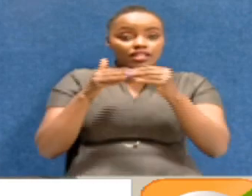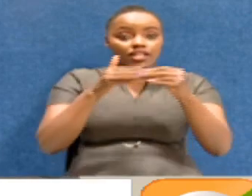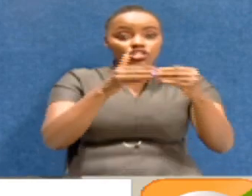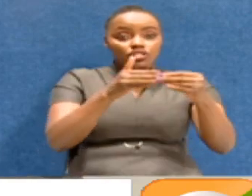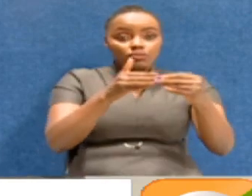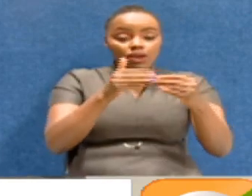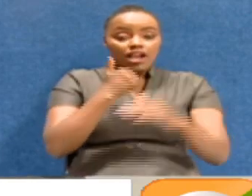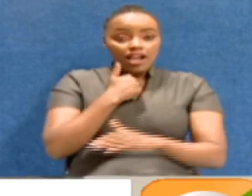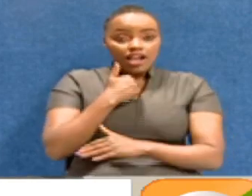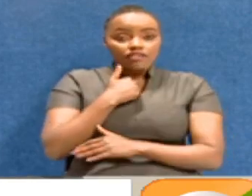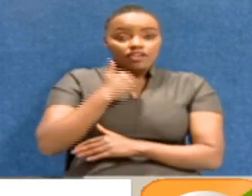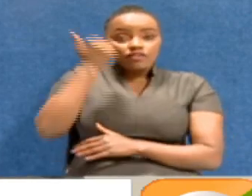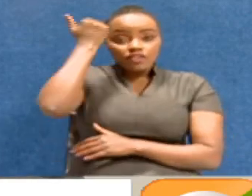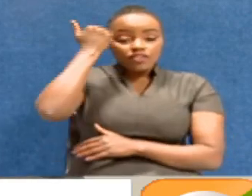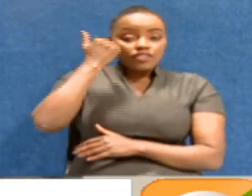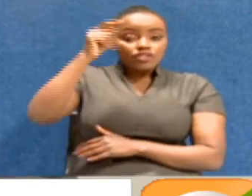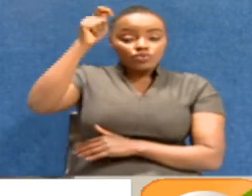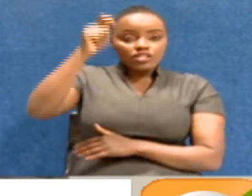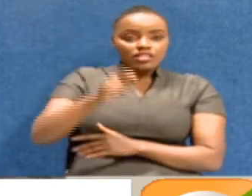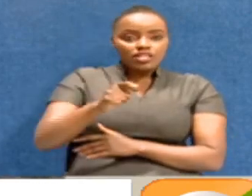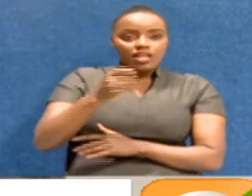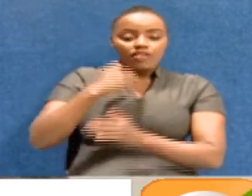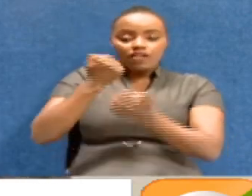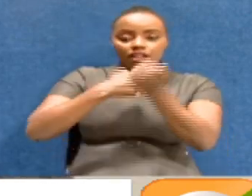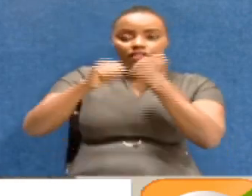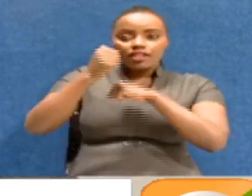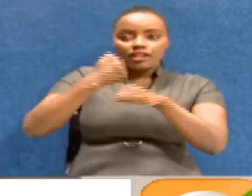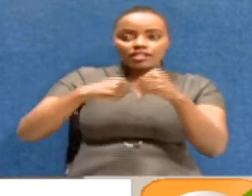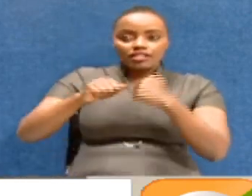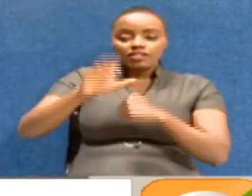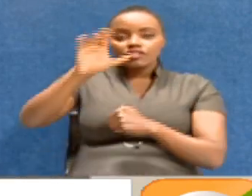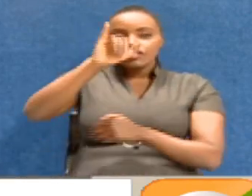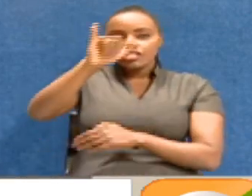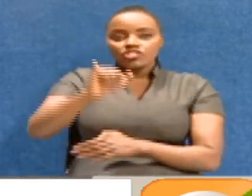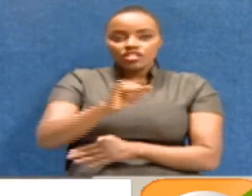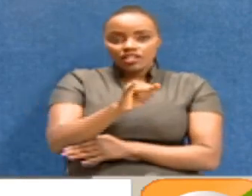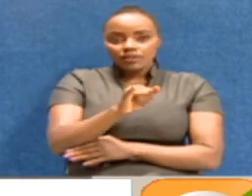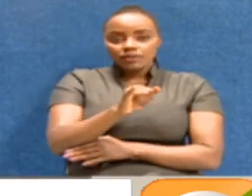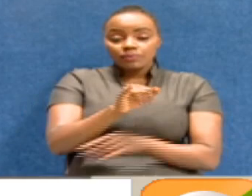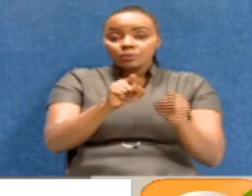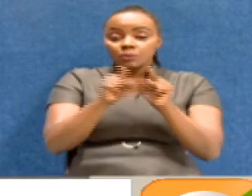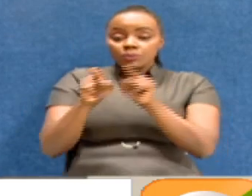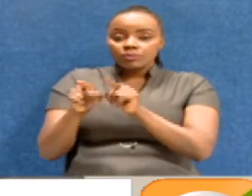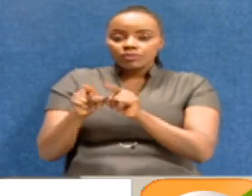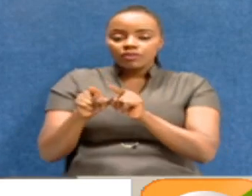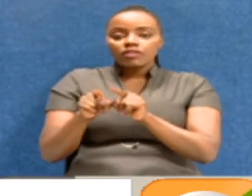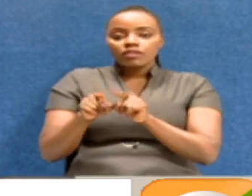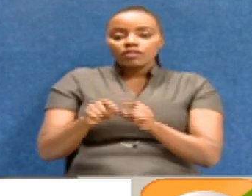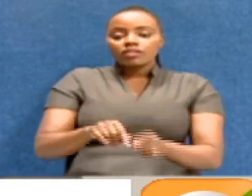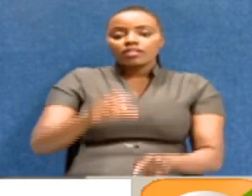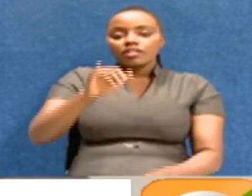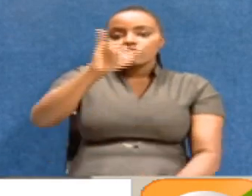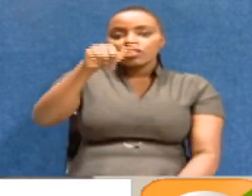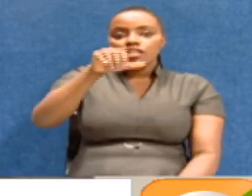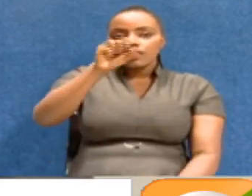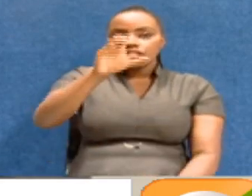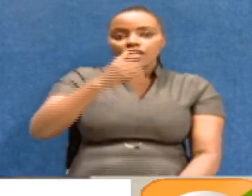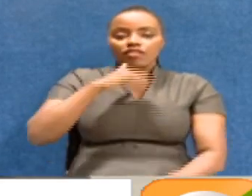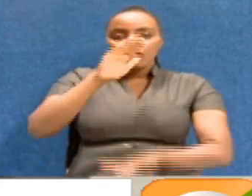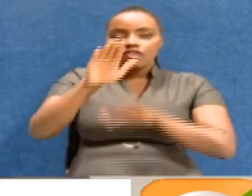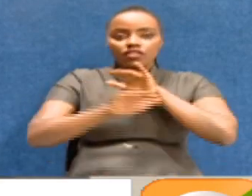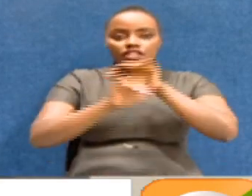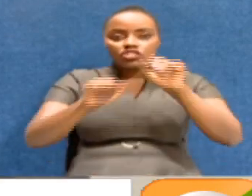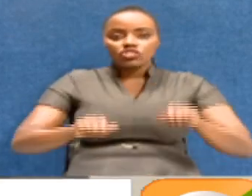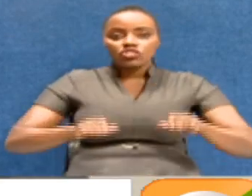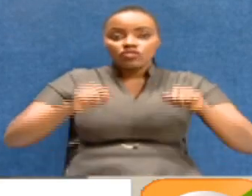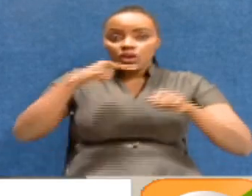in the judiciary. Yeah. There's an acting chief justice. And in the judicial service commission, there was a vice chair